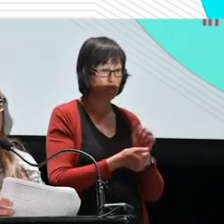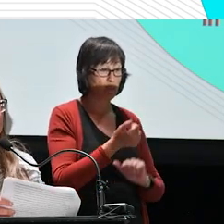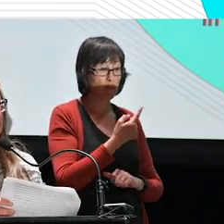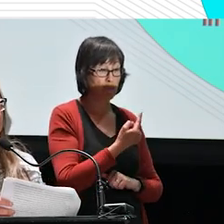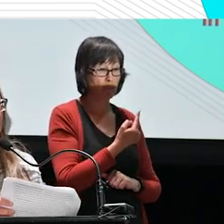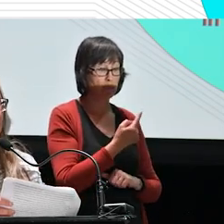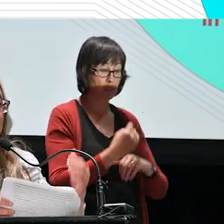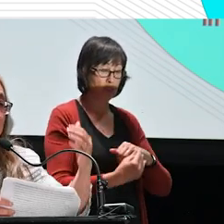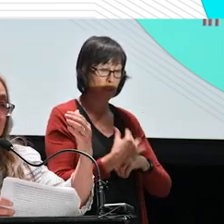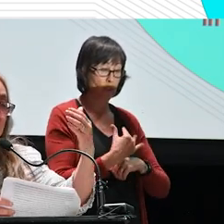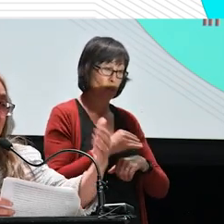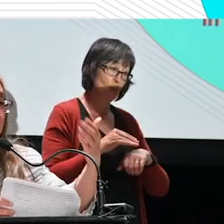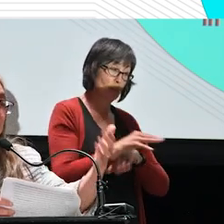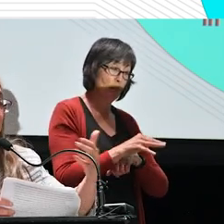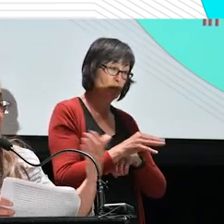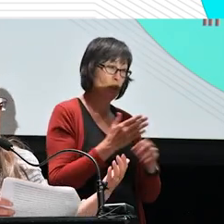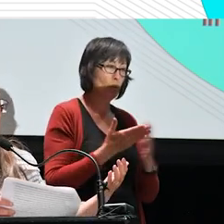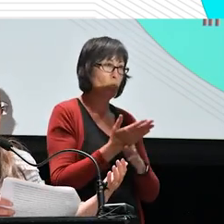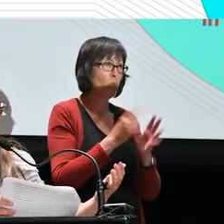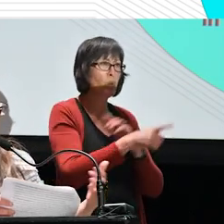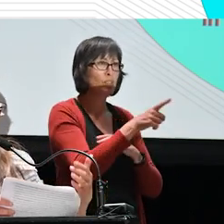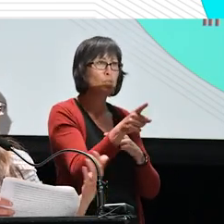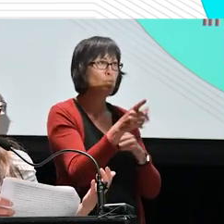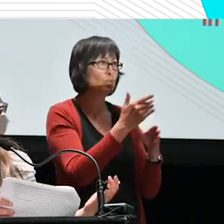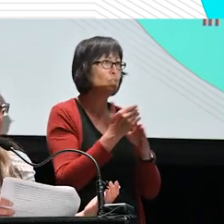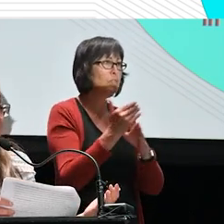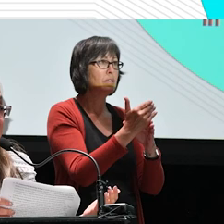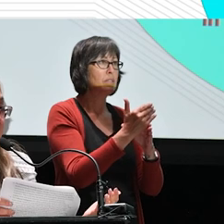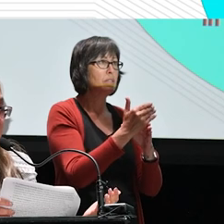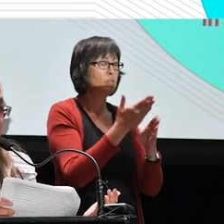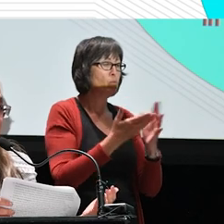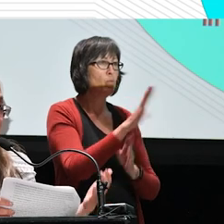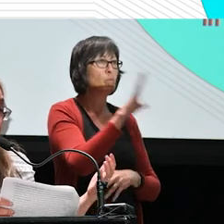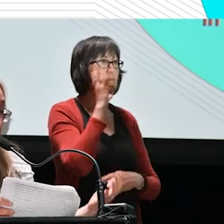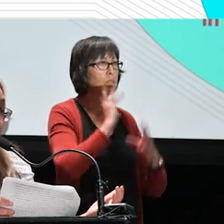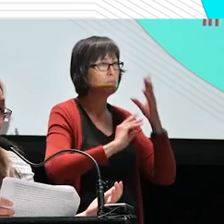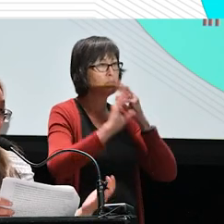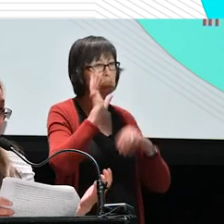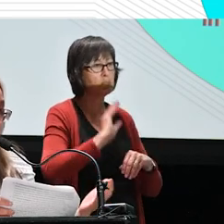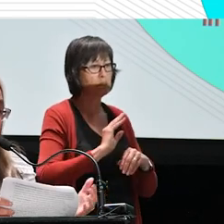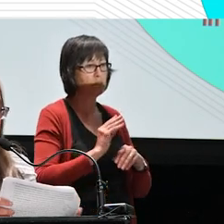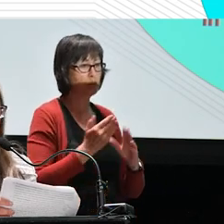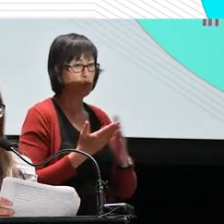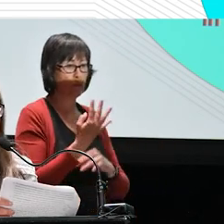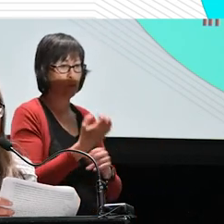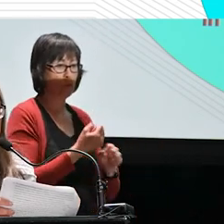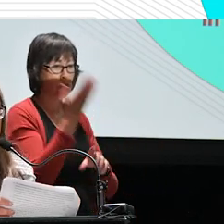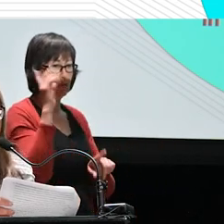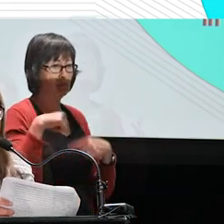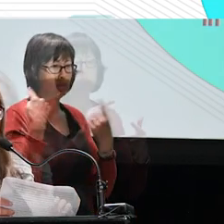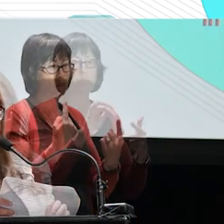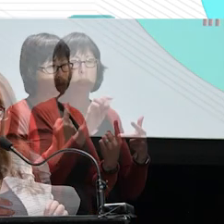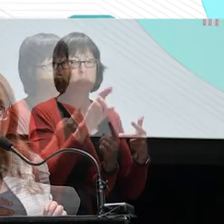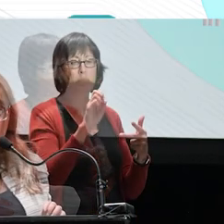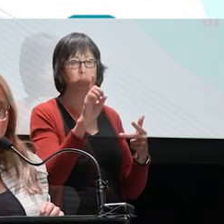been influenced by what all of you have shared with us over what you've experienced in the last four years, and particularly this last two